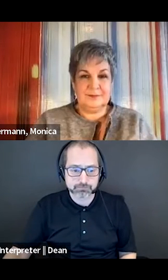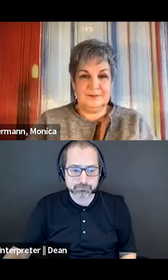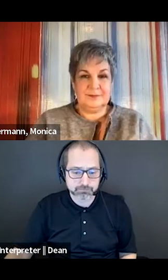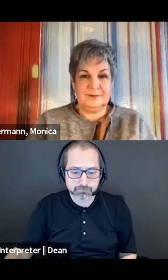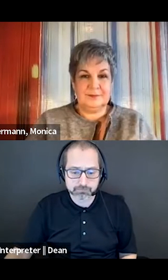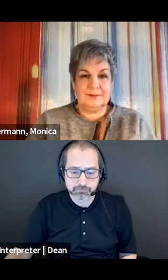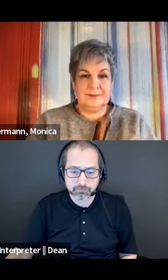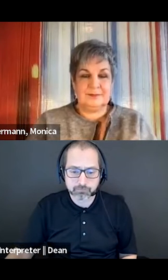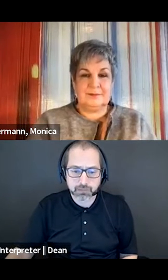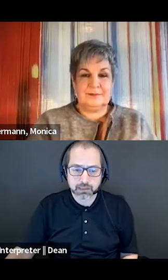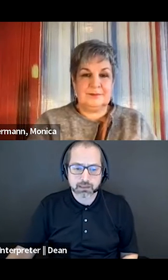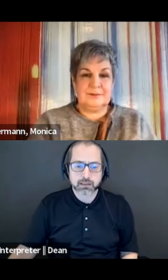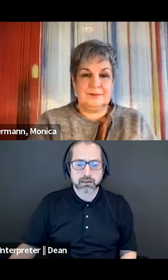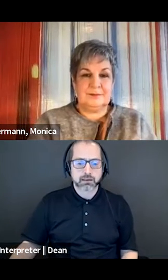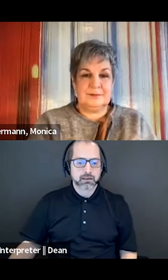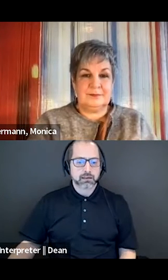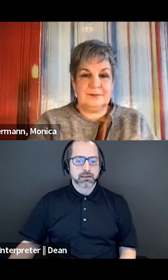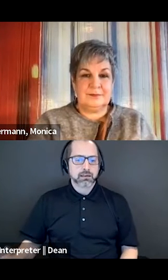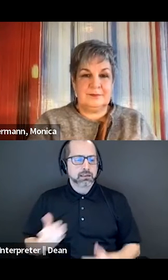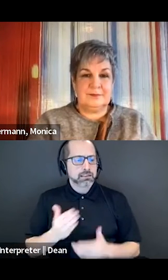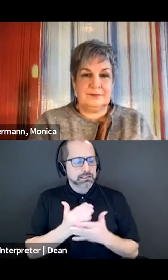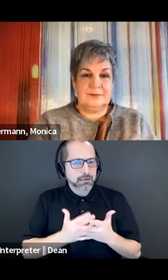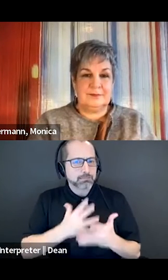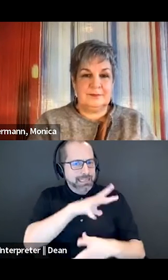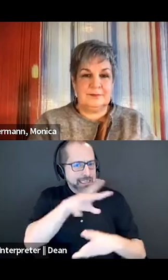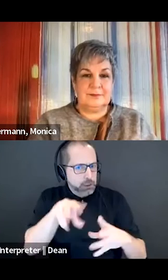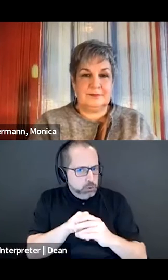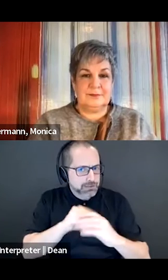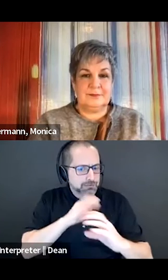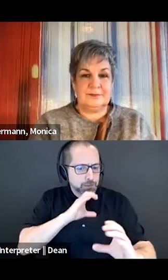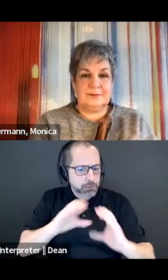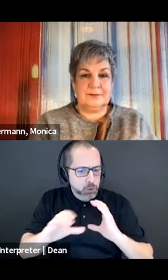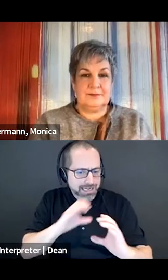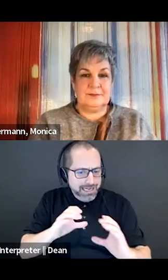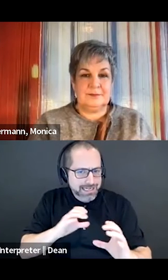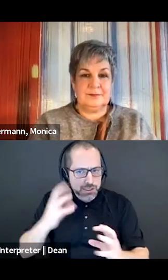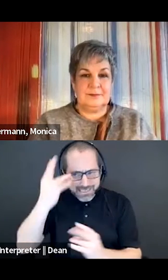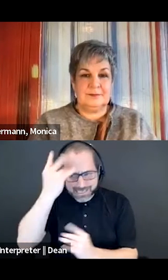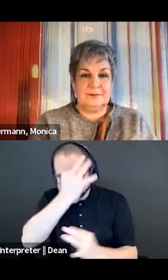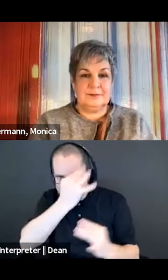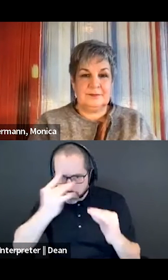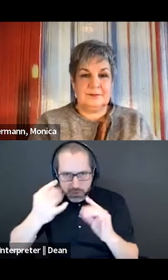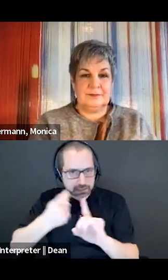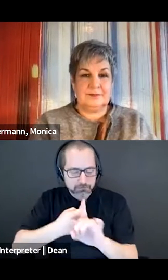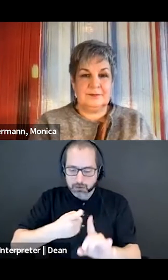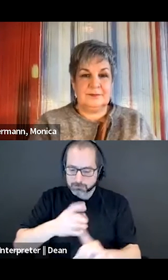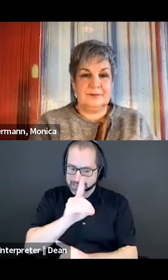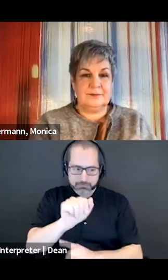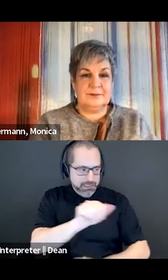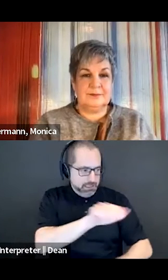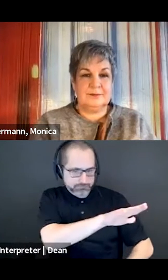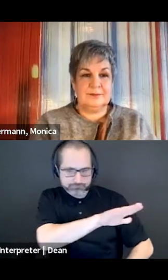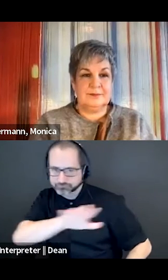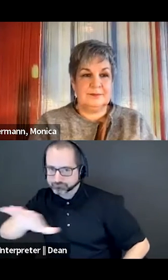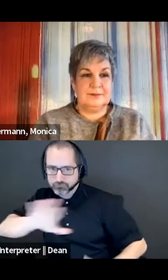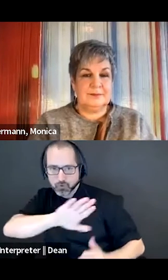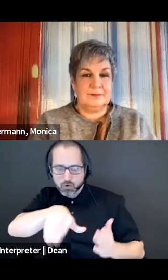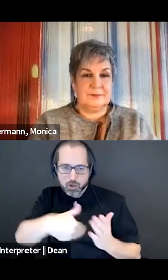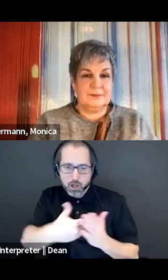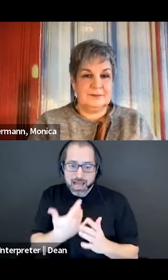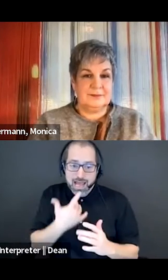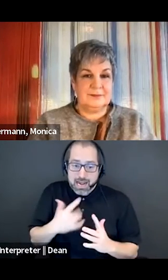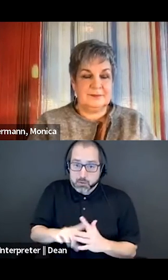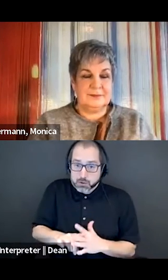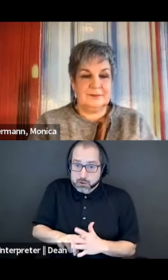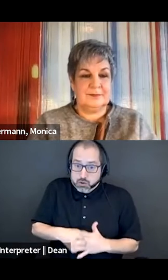What are some inclusive communication considerations from a pan disability lens? And for this one, I'm actually going to start with the